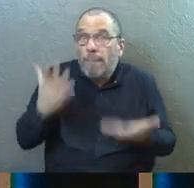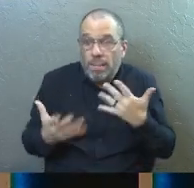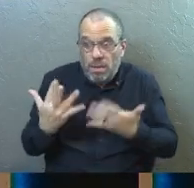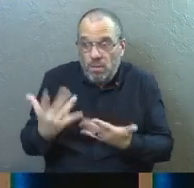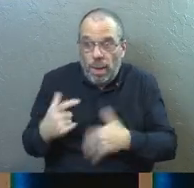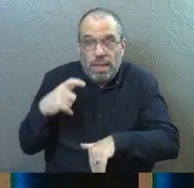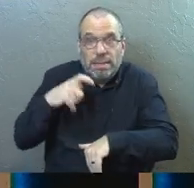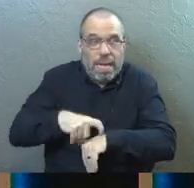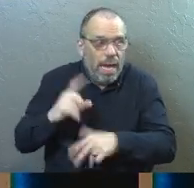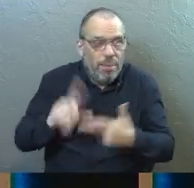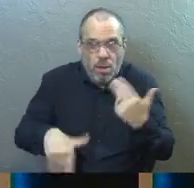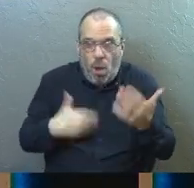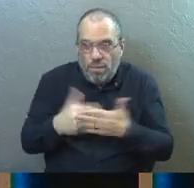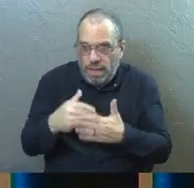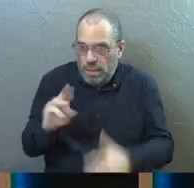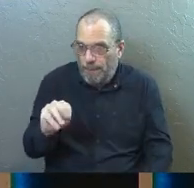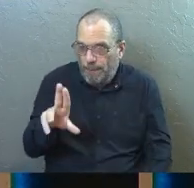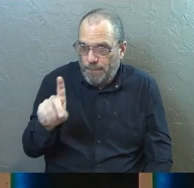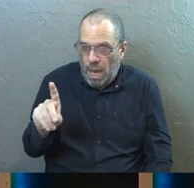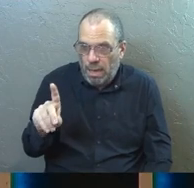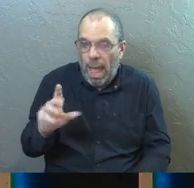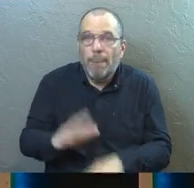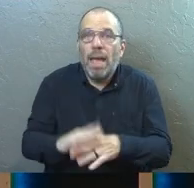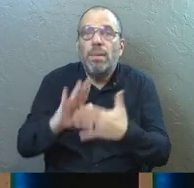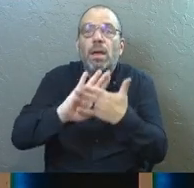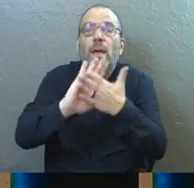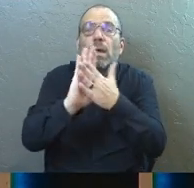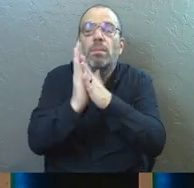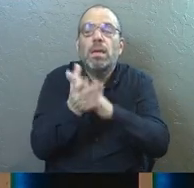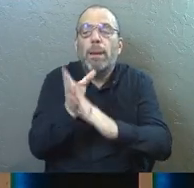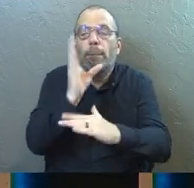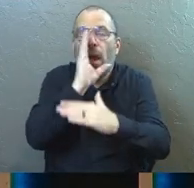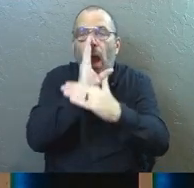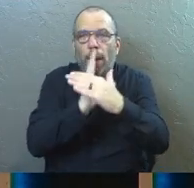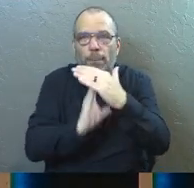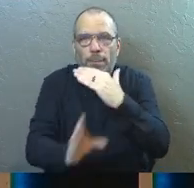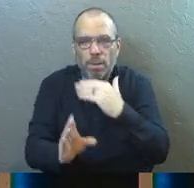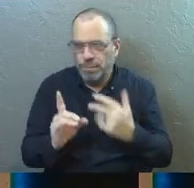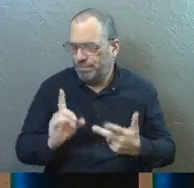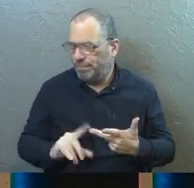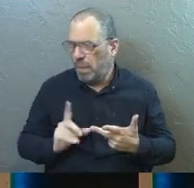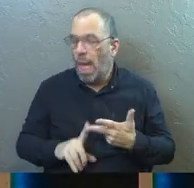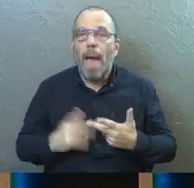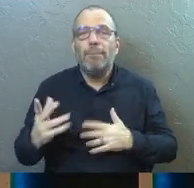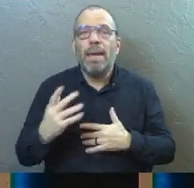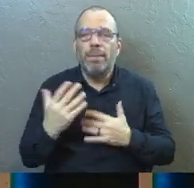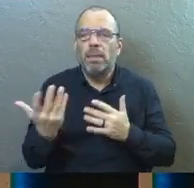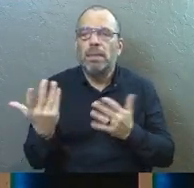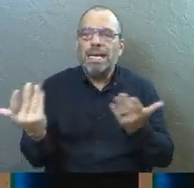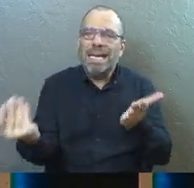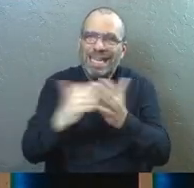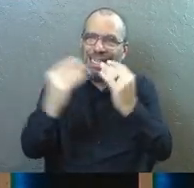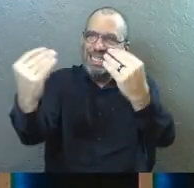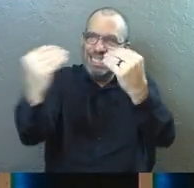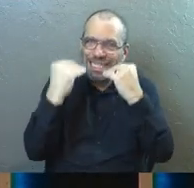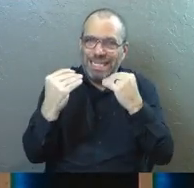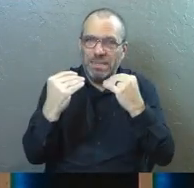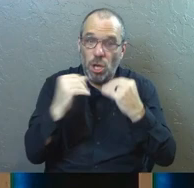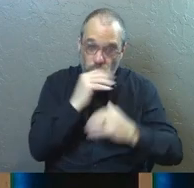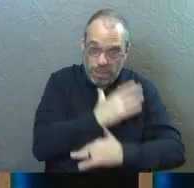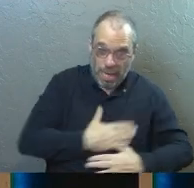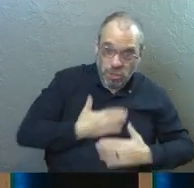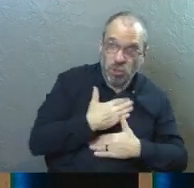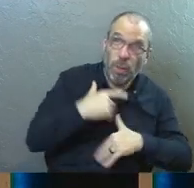this waiting time and maybe all this mud, maybe it's going to humble you a bit. Maybe it's going to reteach you grace that even though you're not